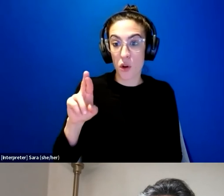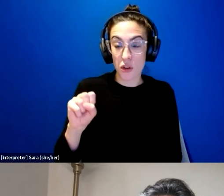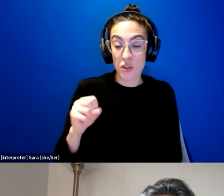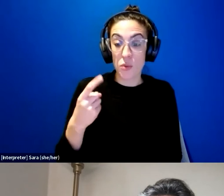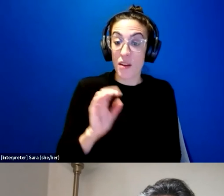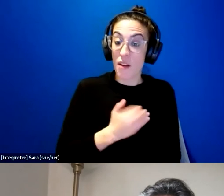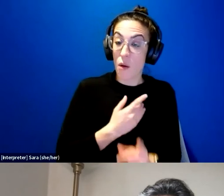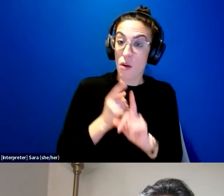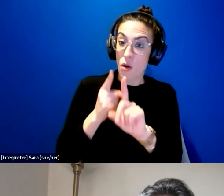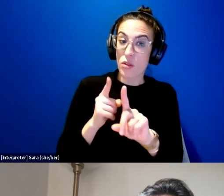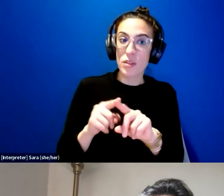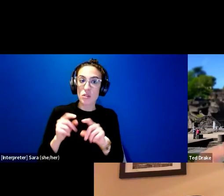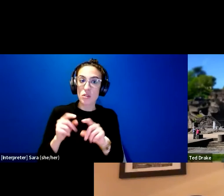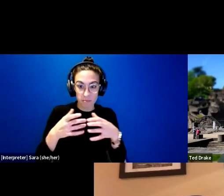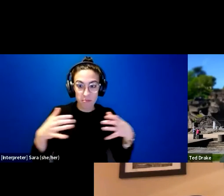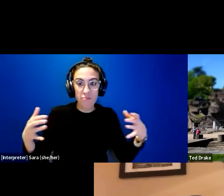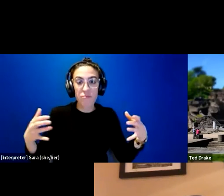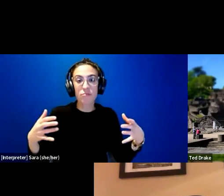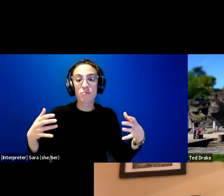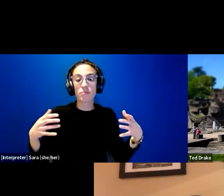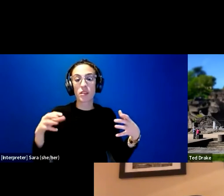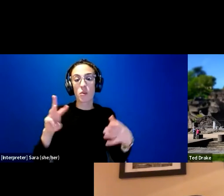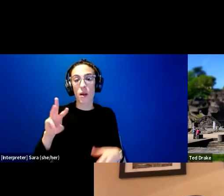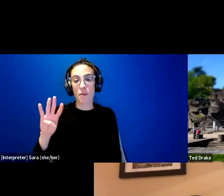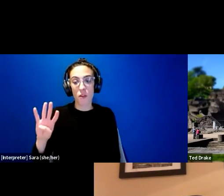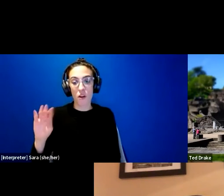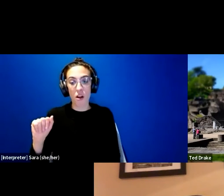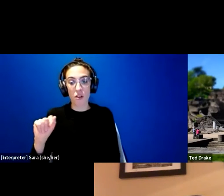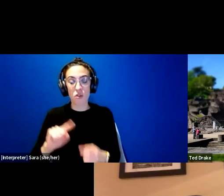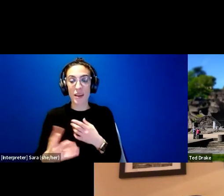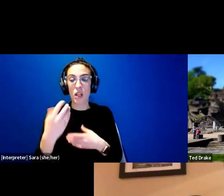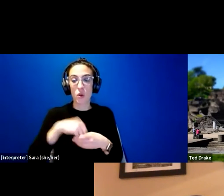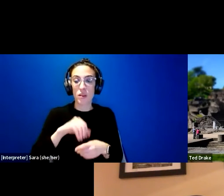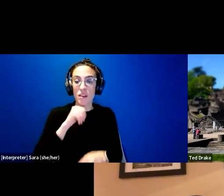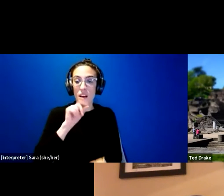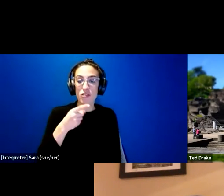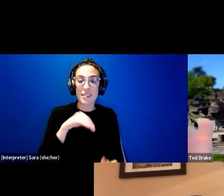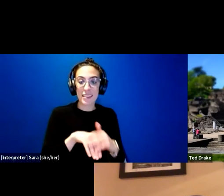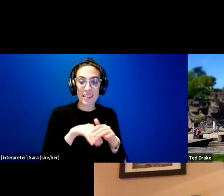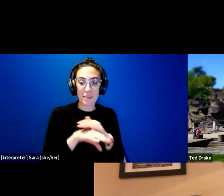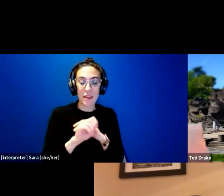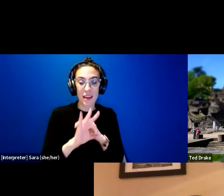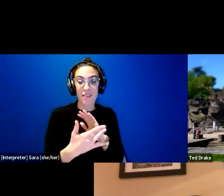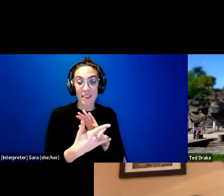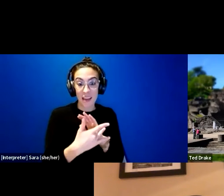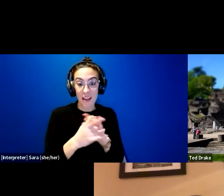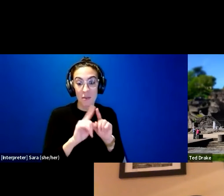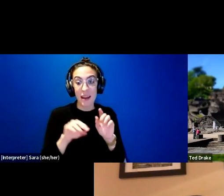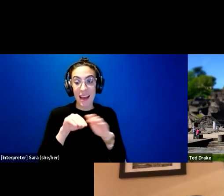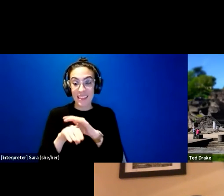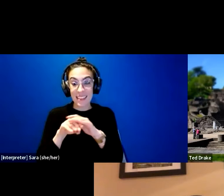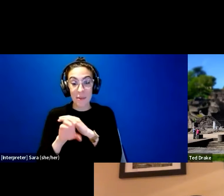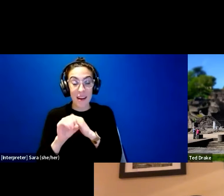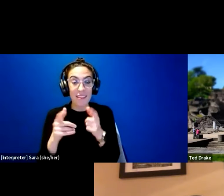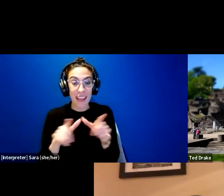expand Web4All to include not just accessibility of like technical, but accessibility of language and